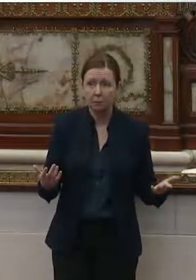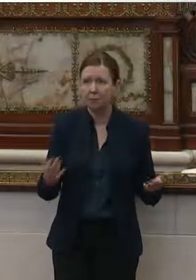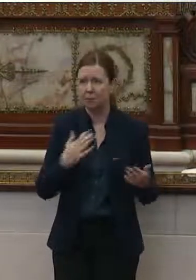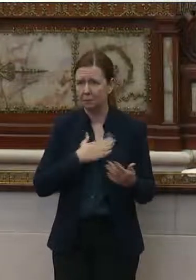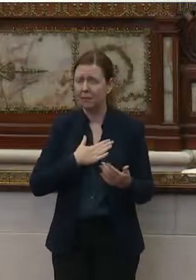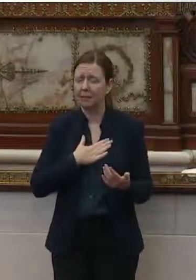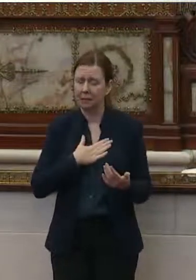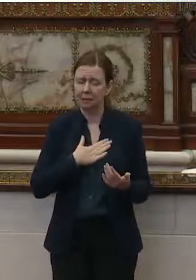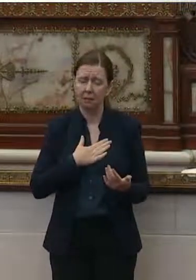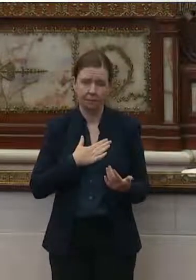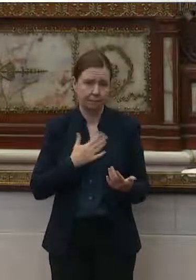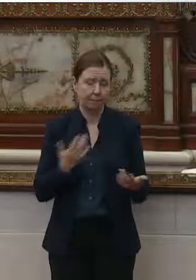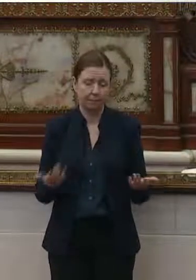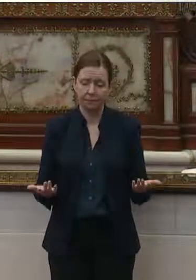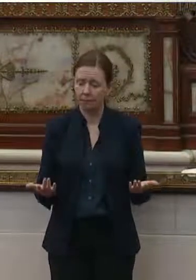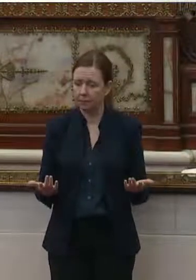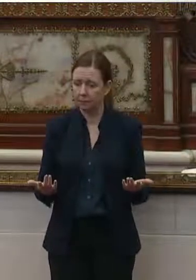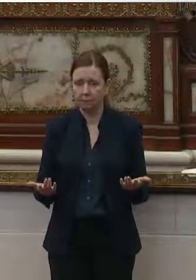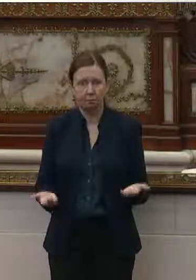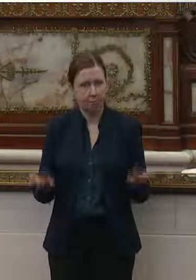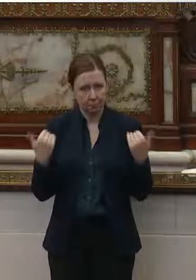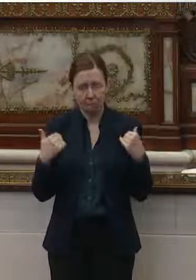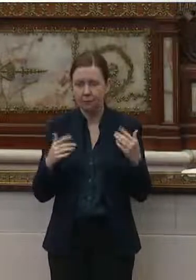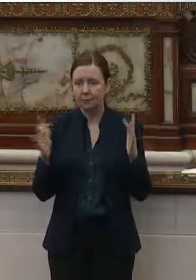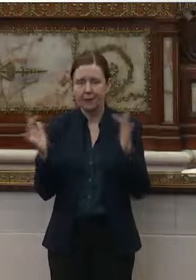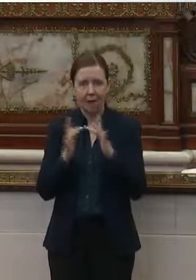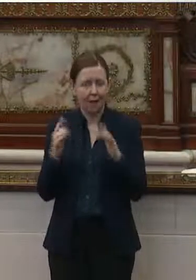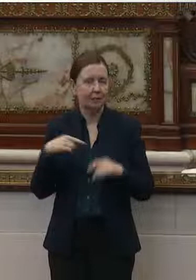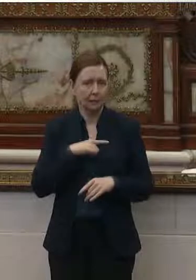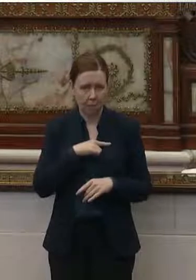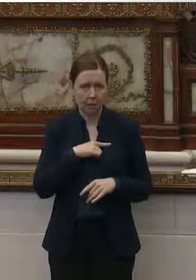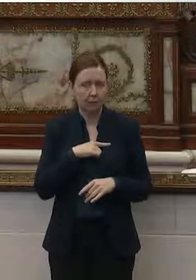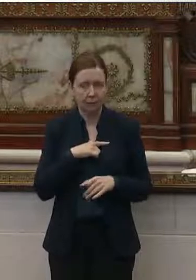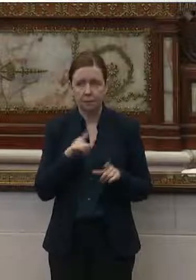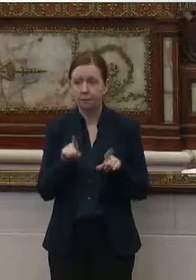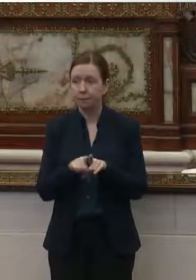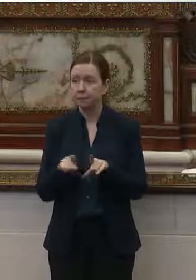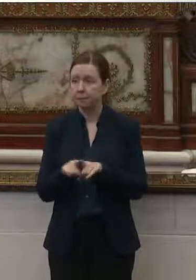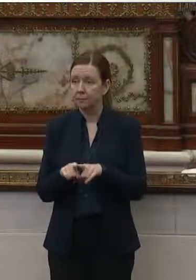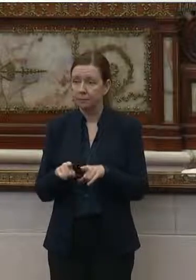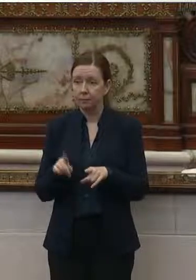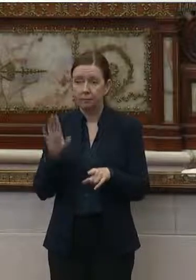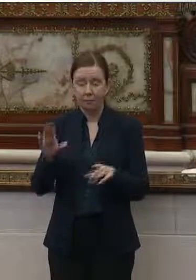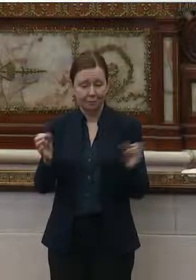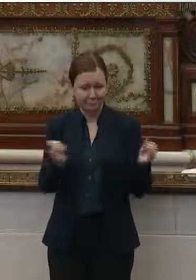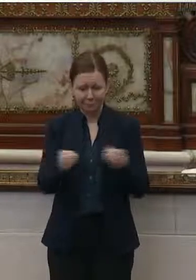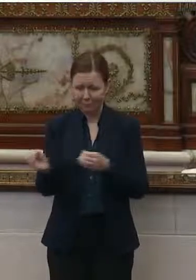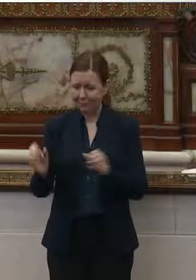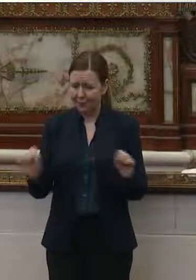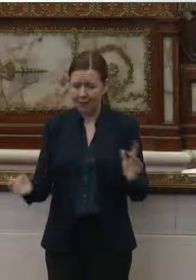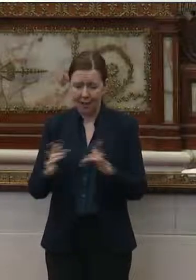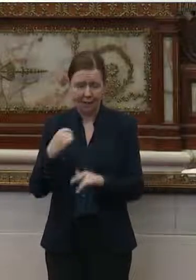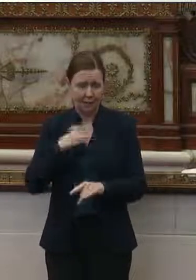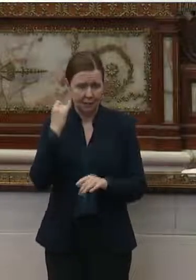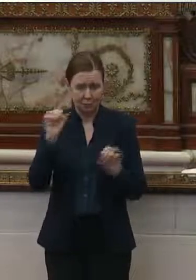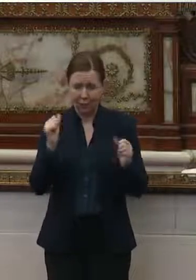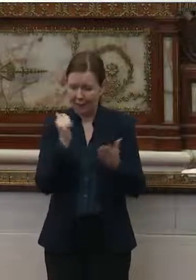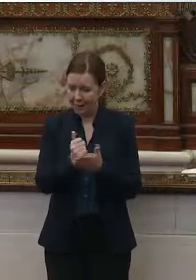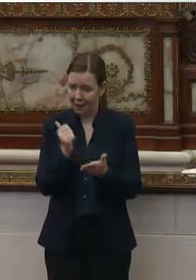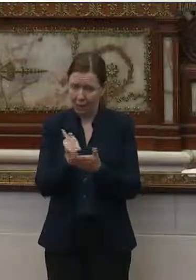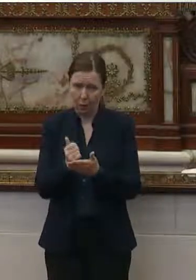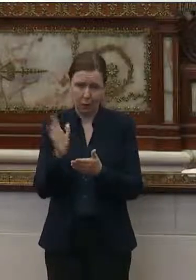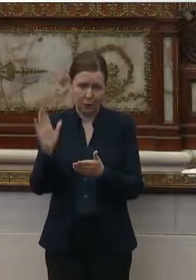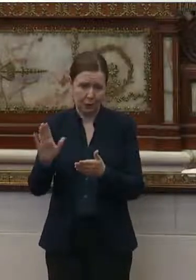don't hesitate to contact us. And also, any of your offices, if we can help through your